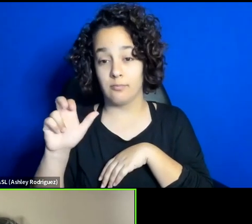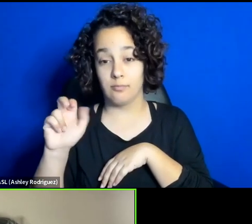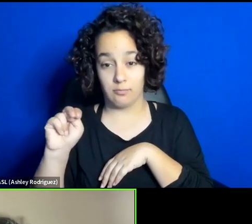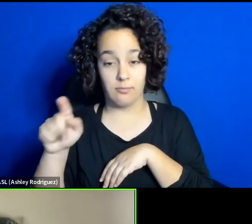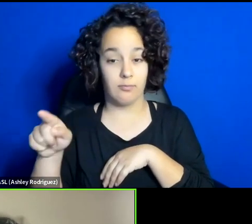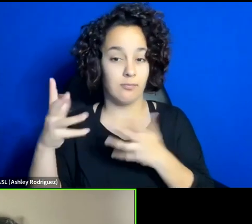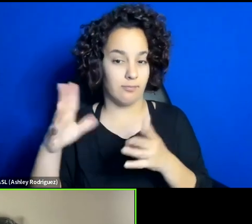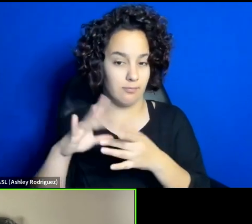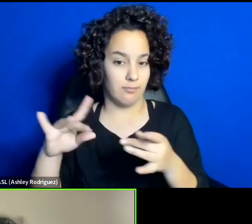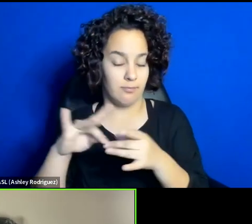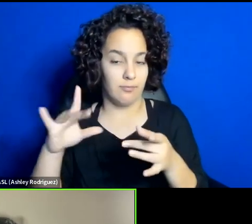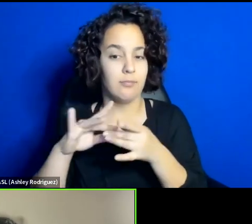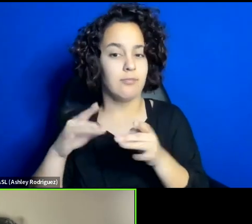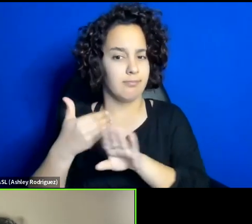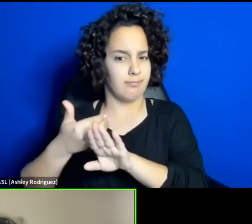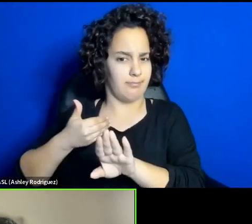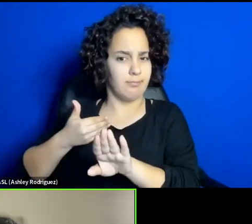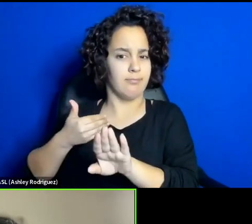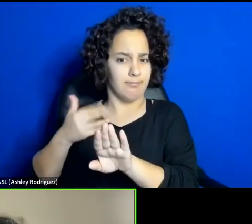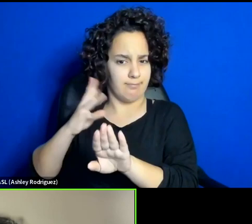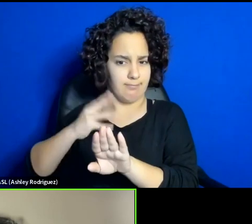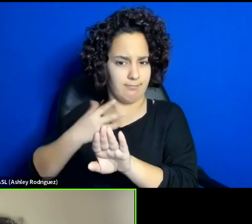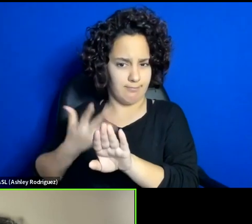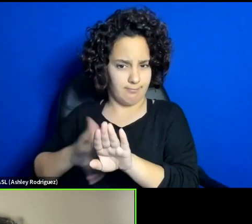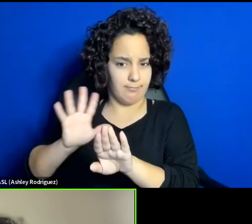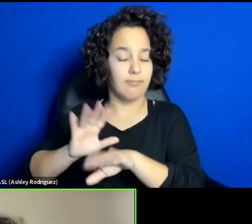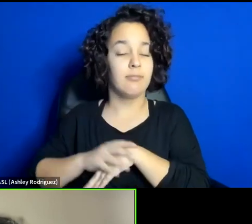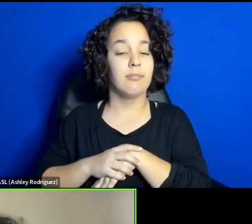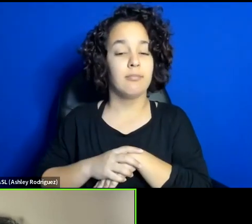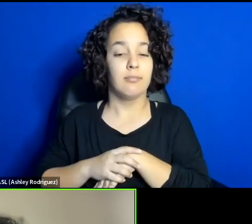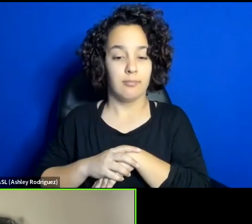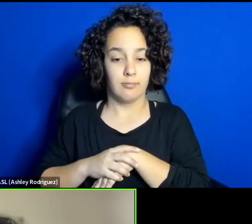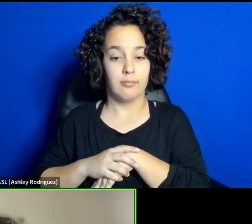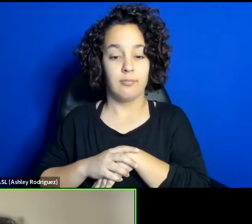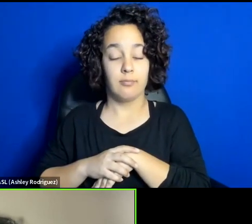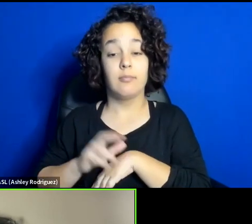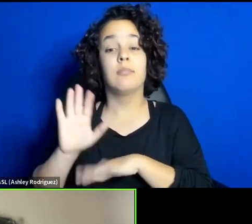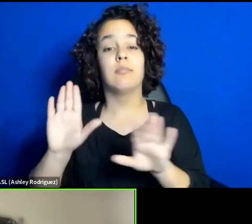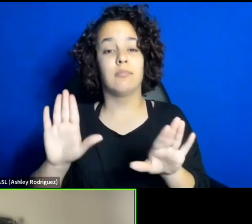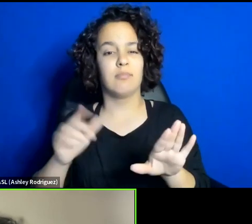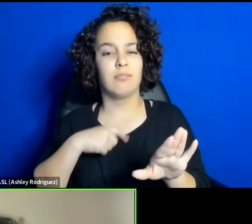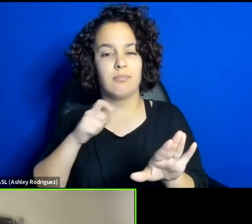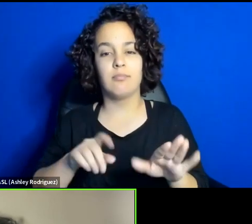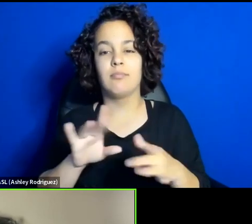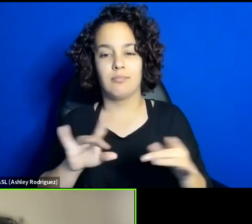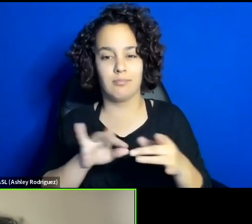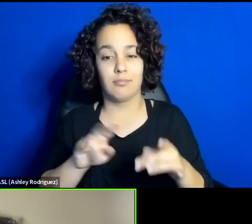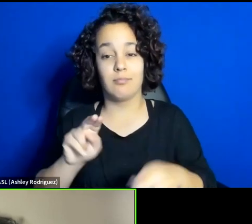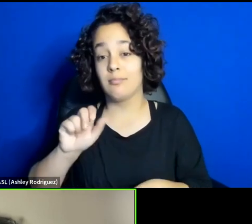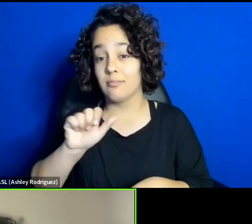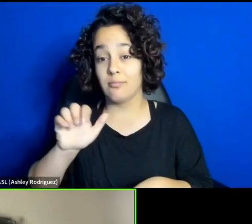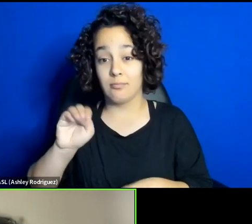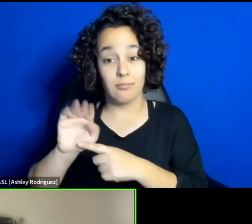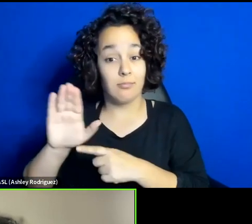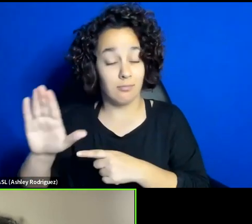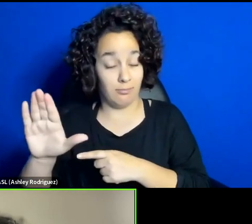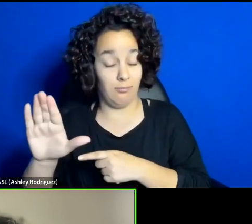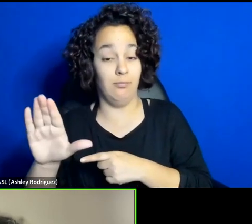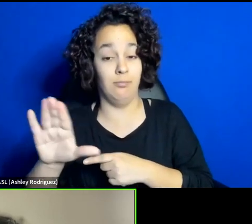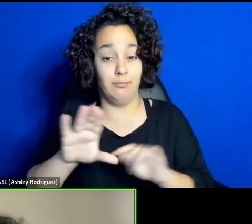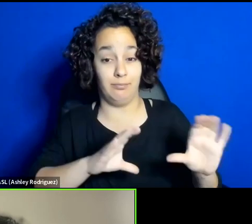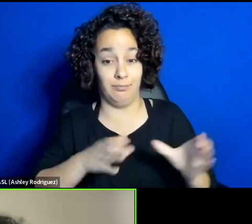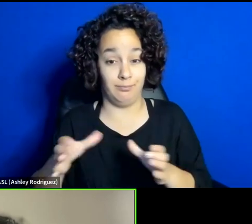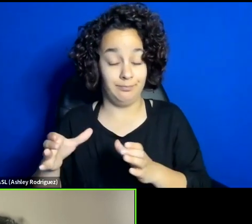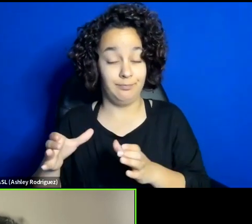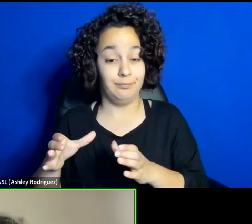festivals, and actually I should mention that Nassim and his classmates, or the